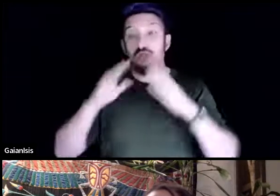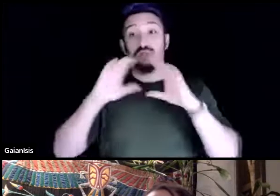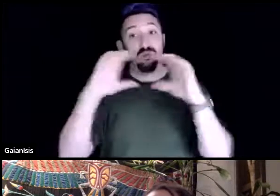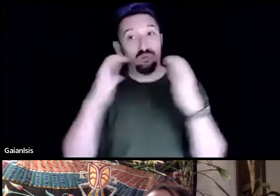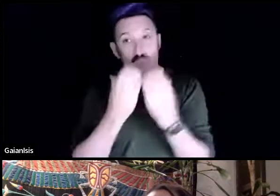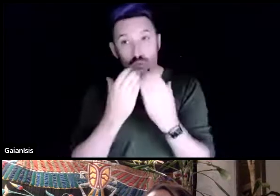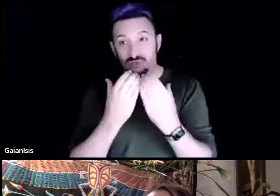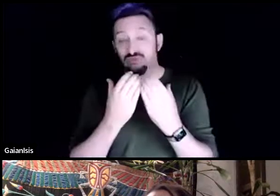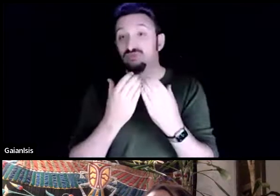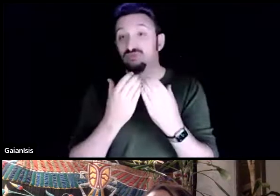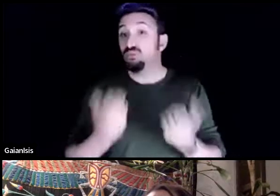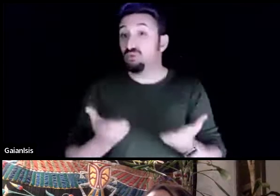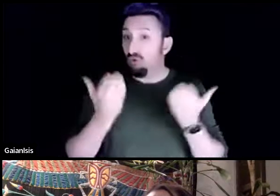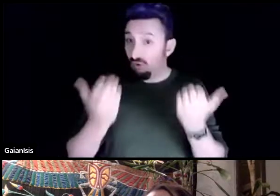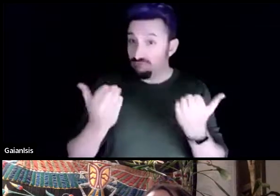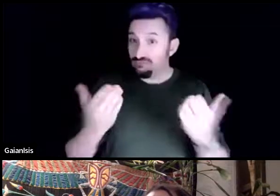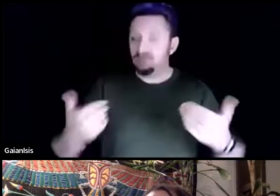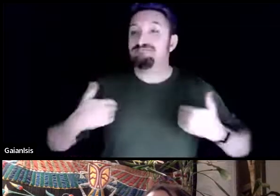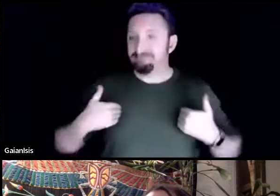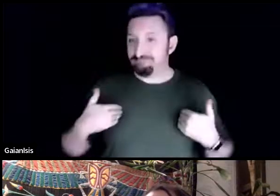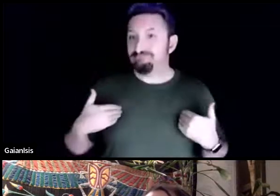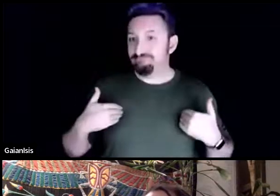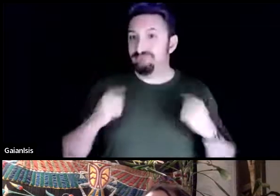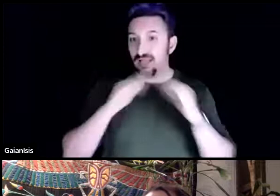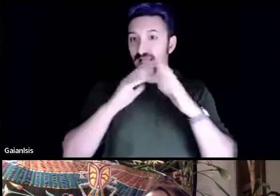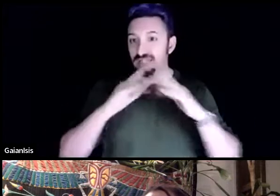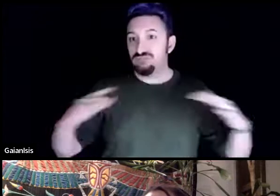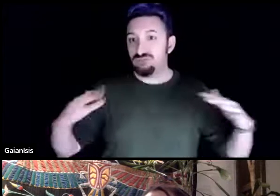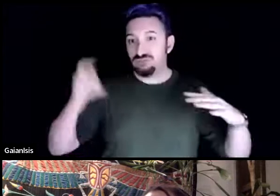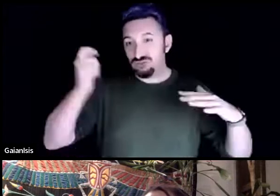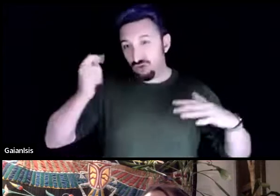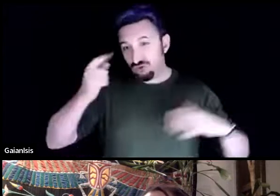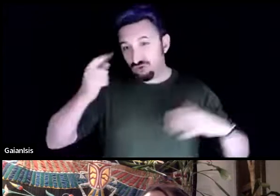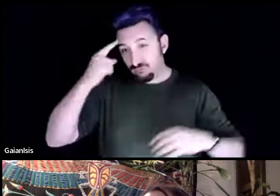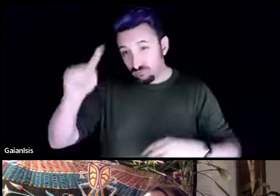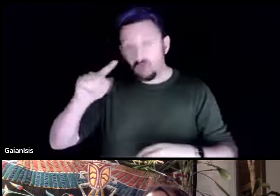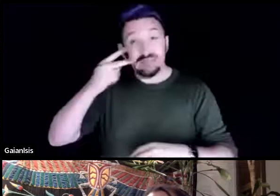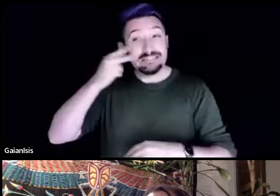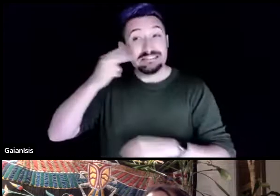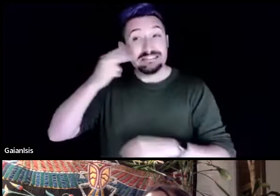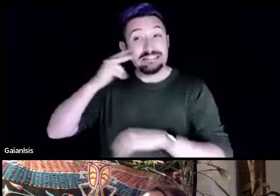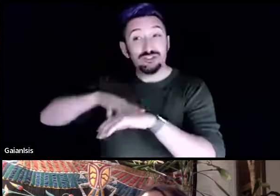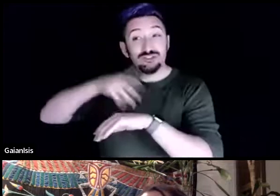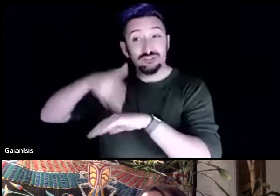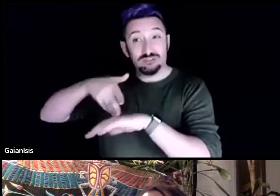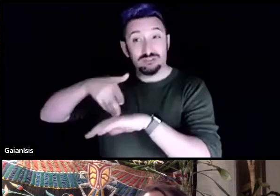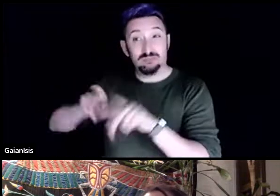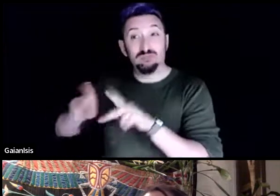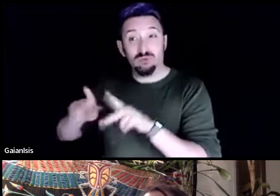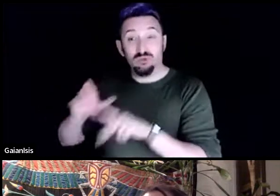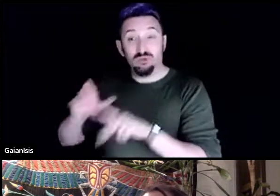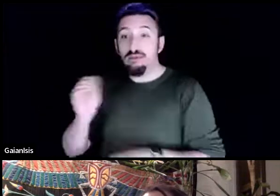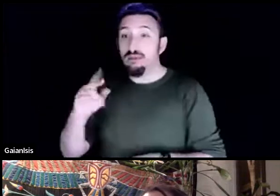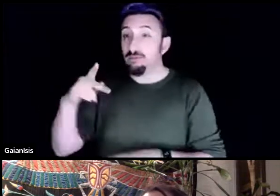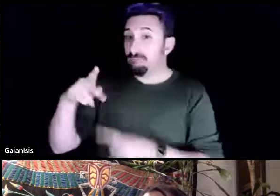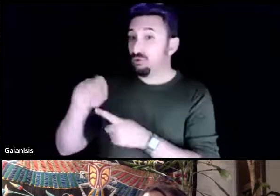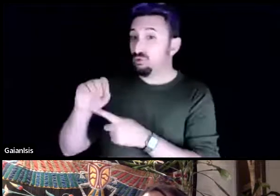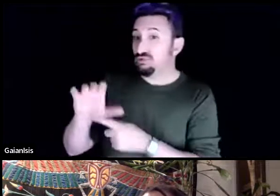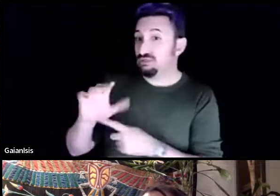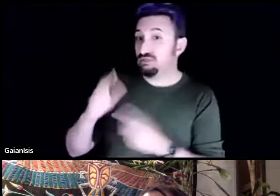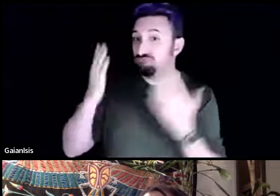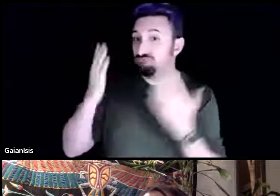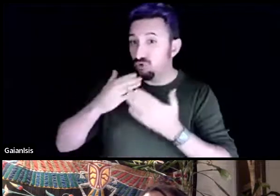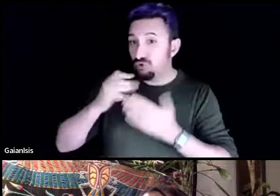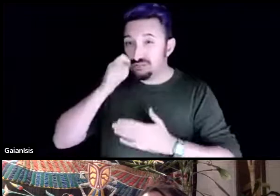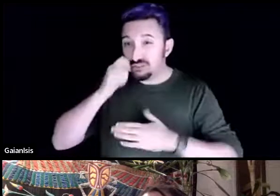diversity scholarships available for indigenous peoples and peoples of color um who want to join us it's a free scholarship we